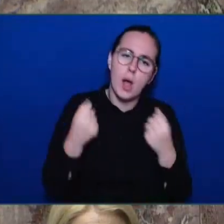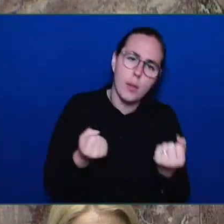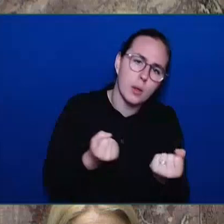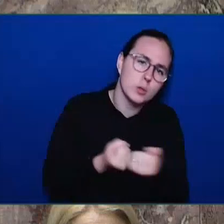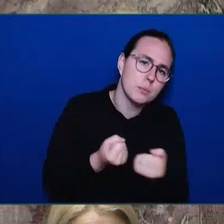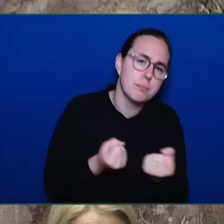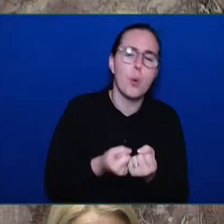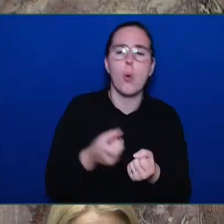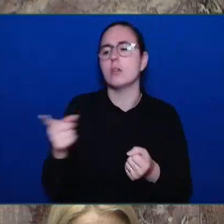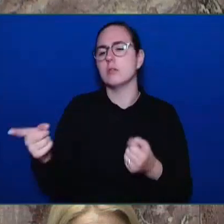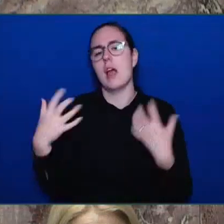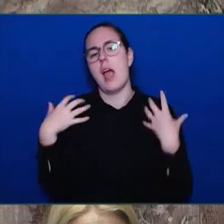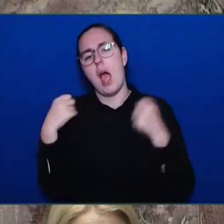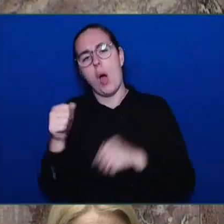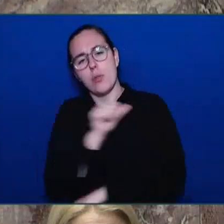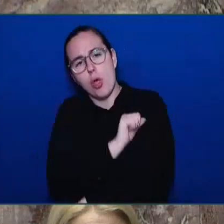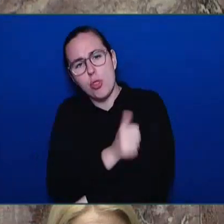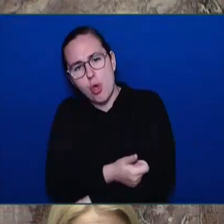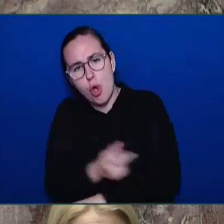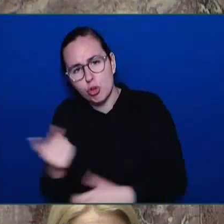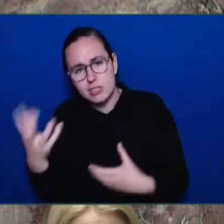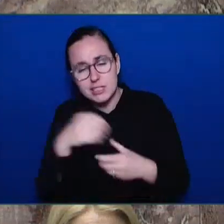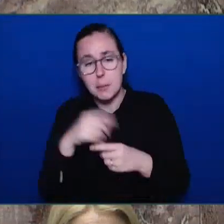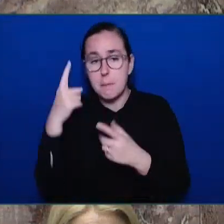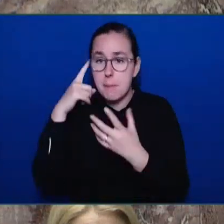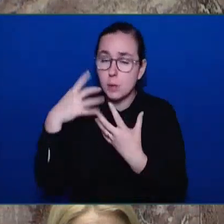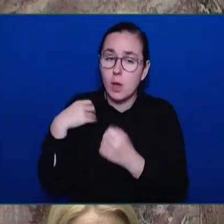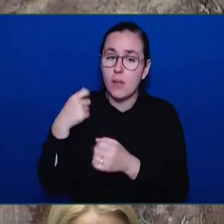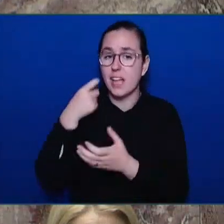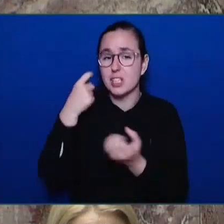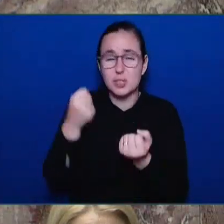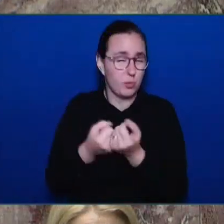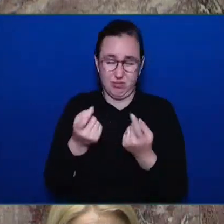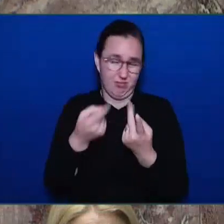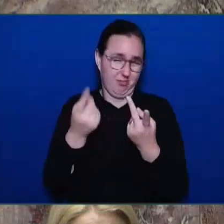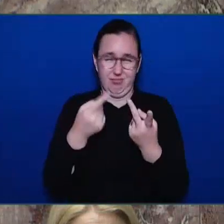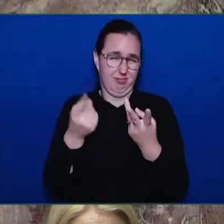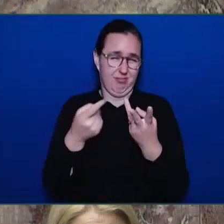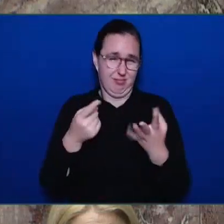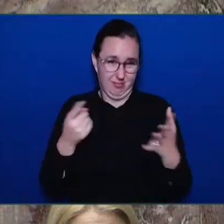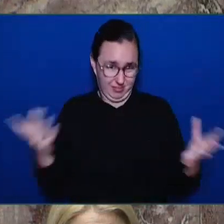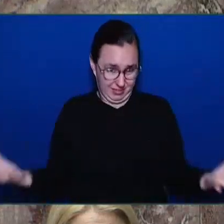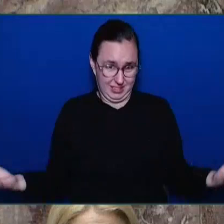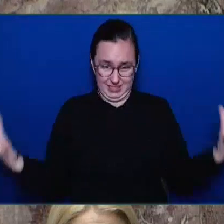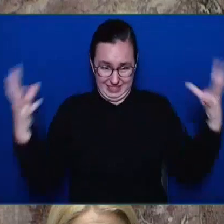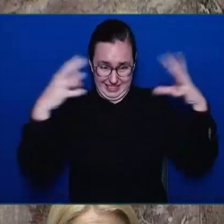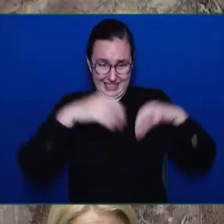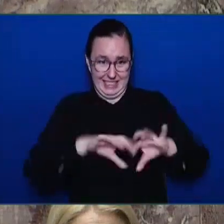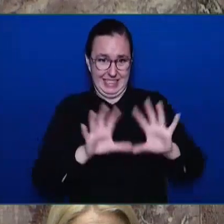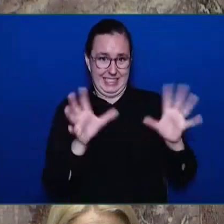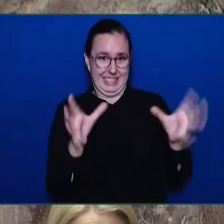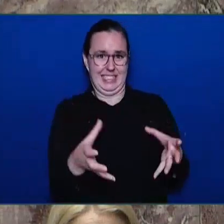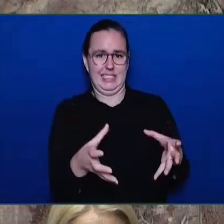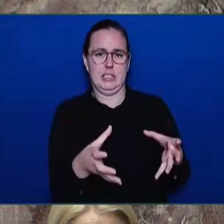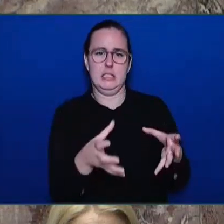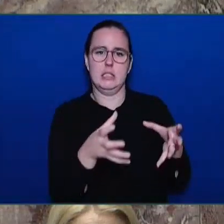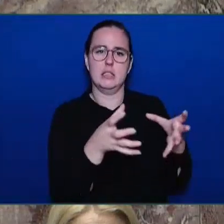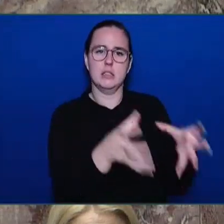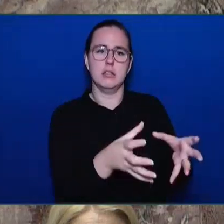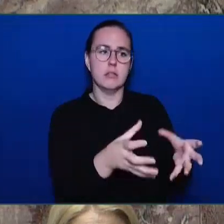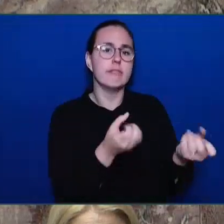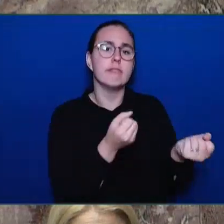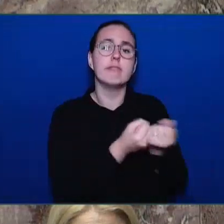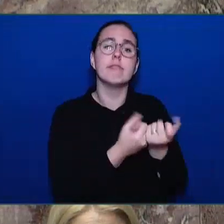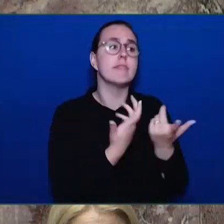to support kids in schools. That is the work that we are absolutely laser-focused on,